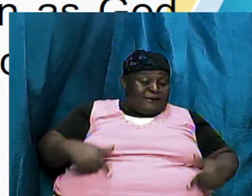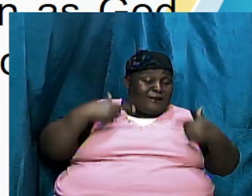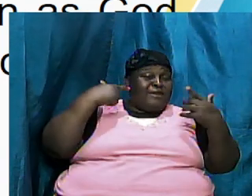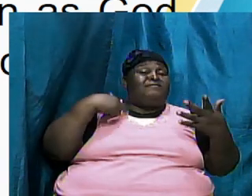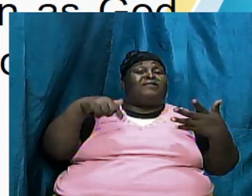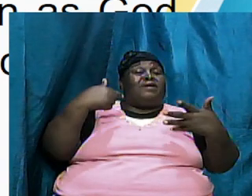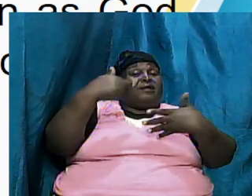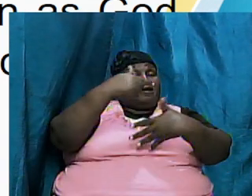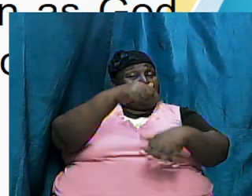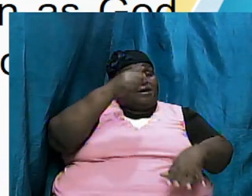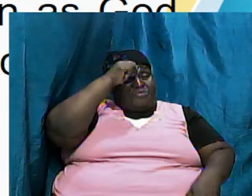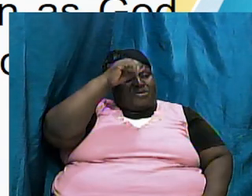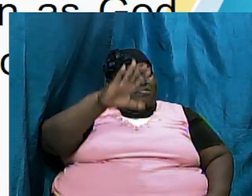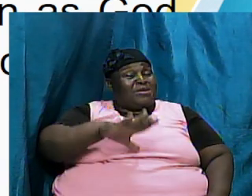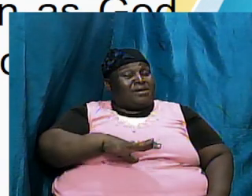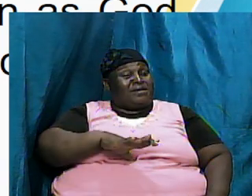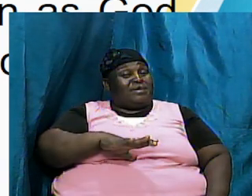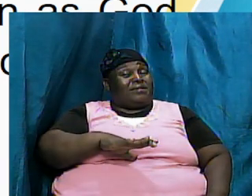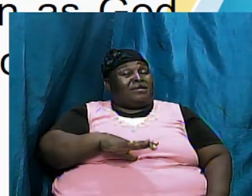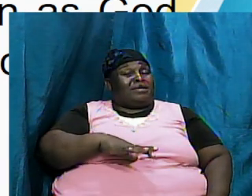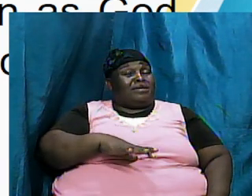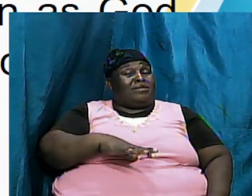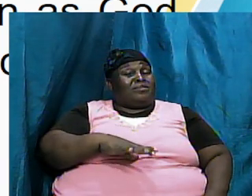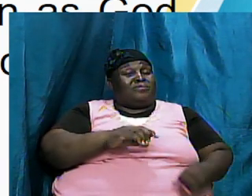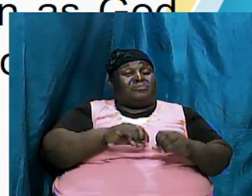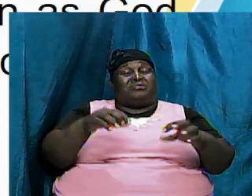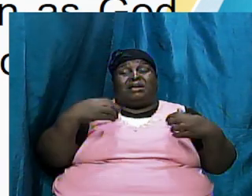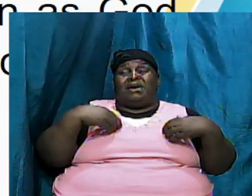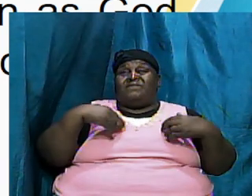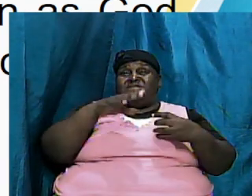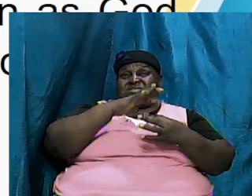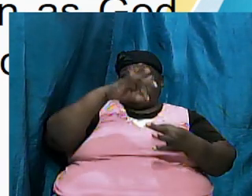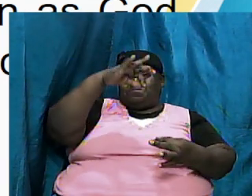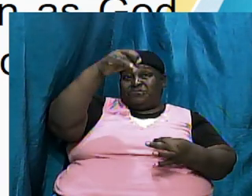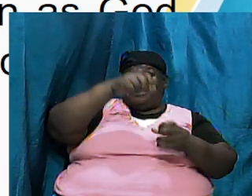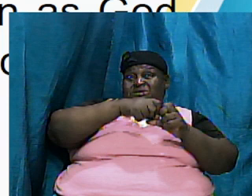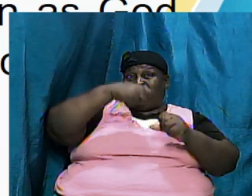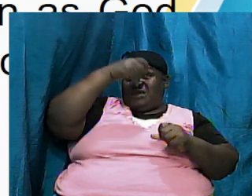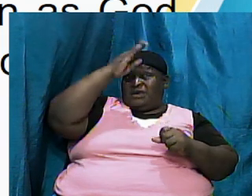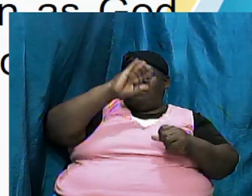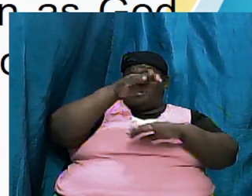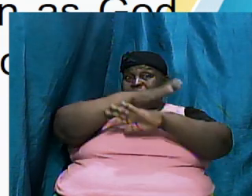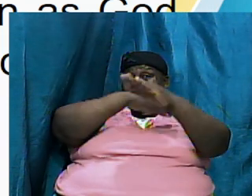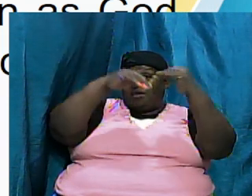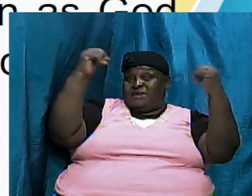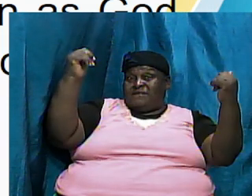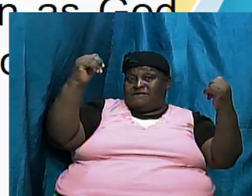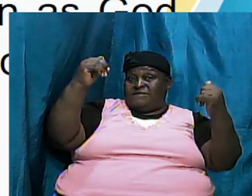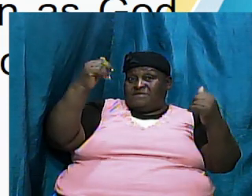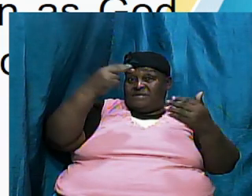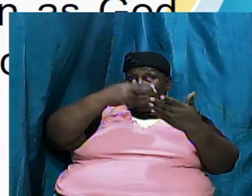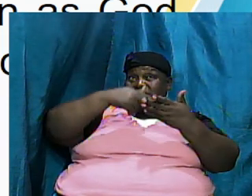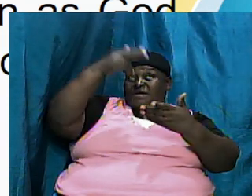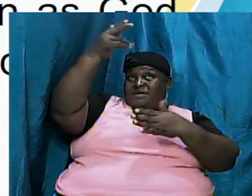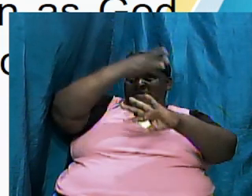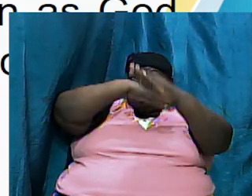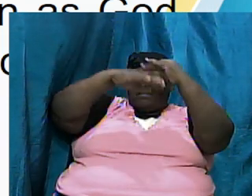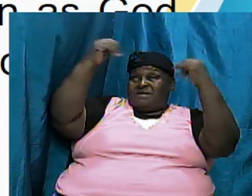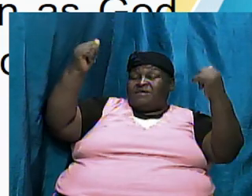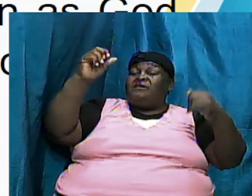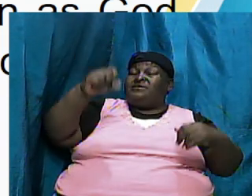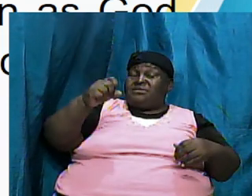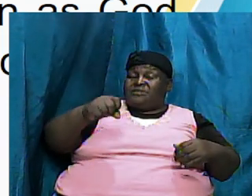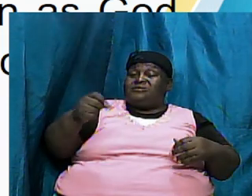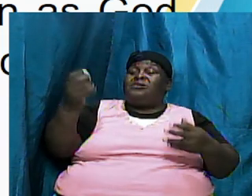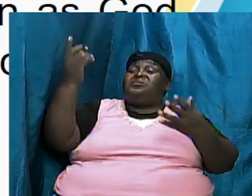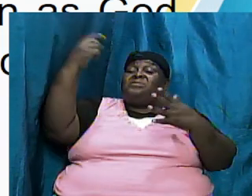and so he wouldn't be God the spirit up there in his high and lofty place yes he's going to come down as a man and he's